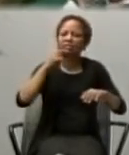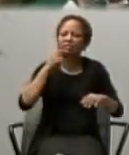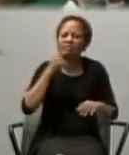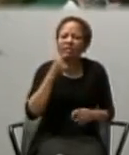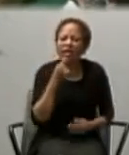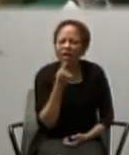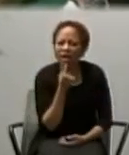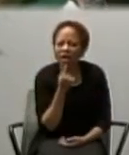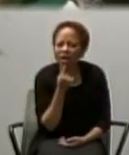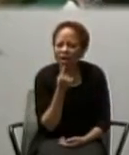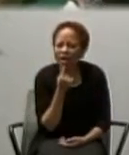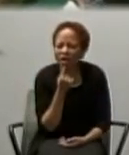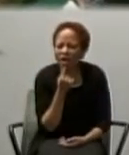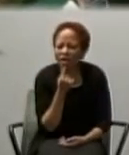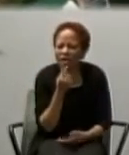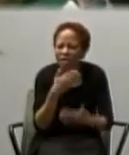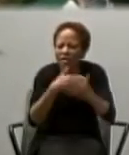neighbors,